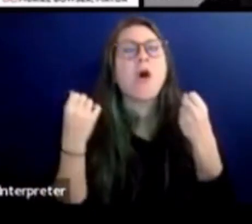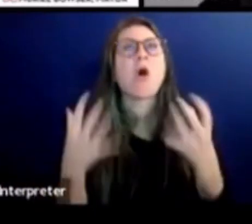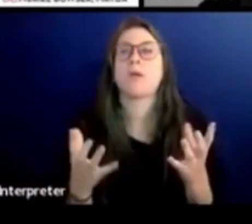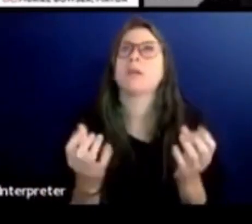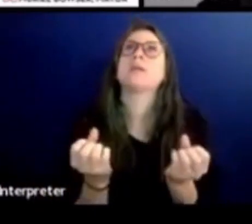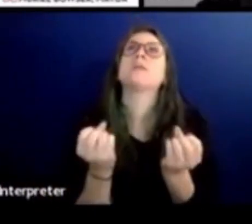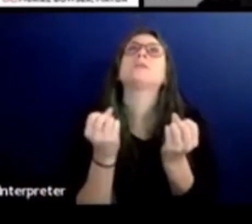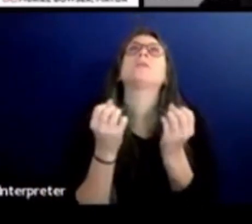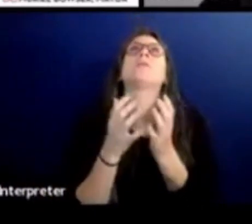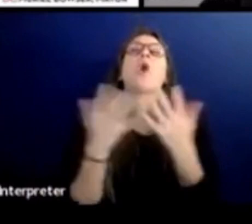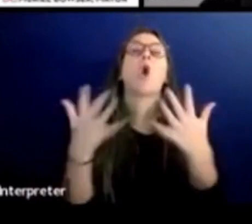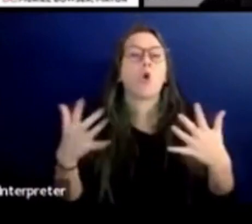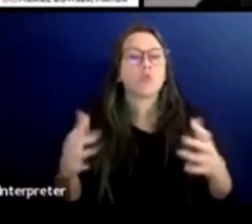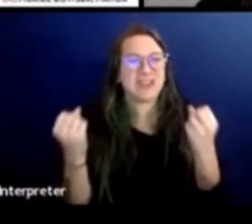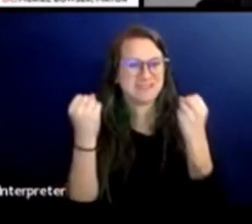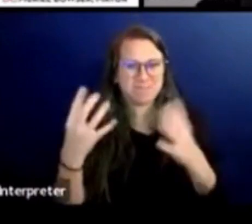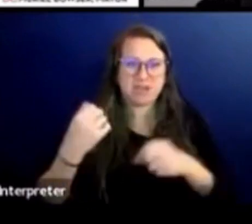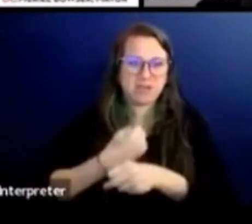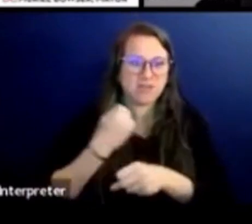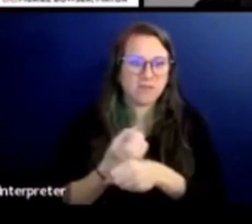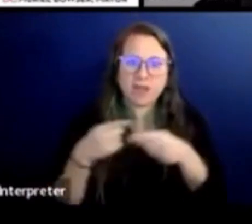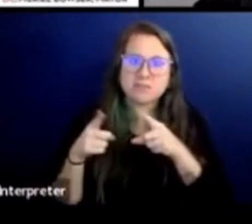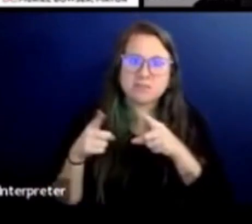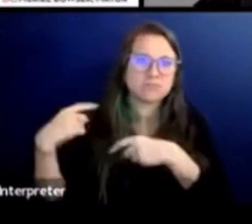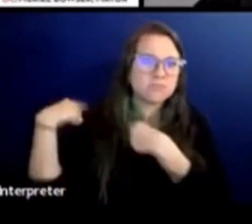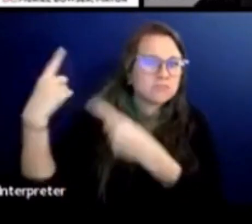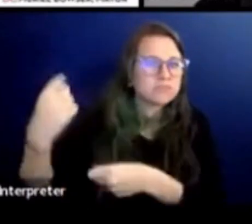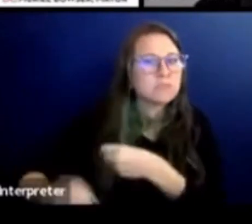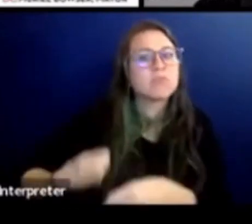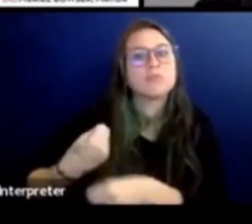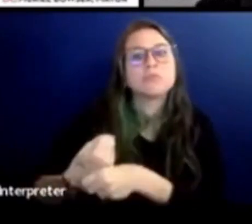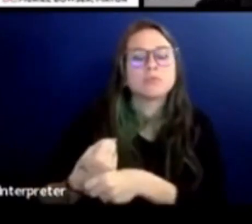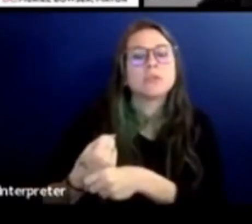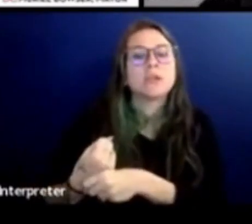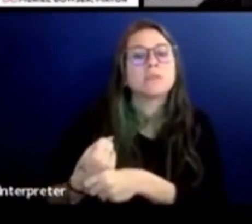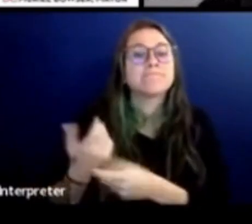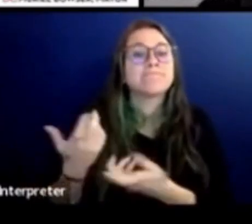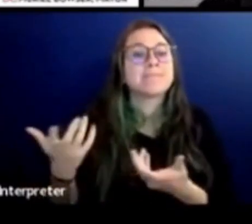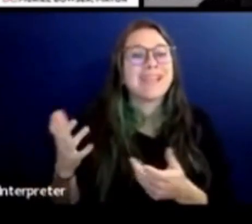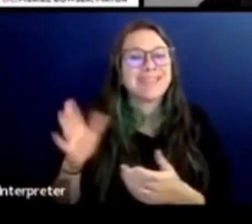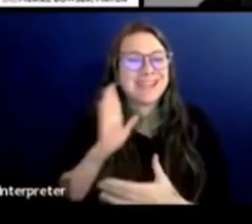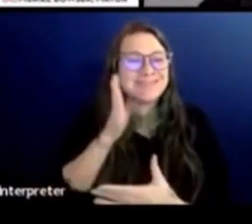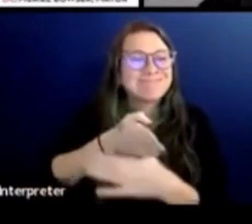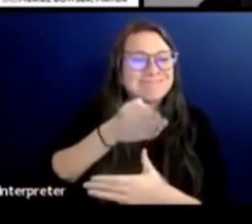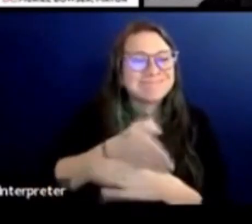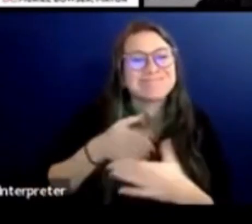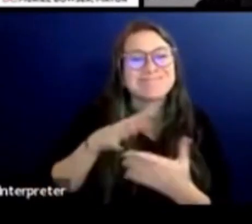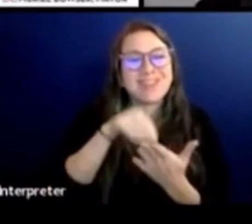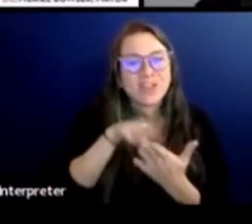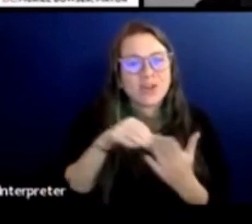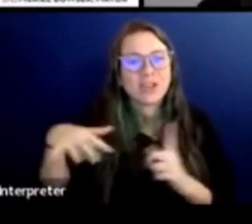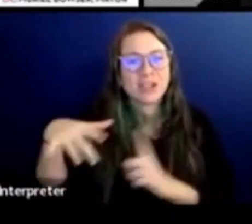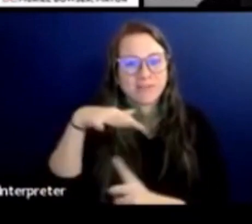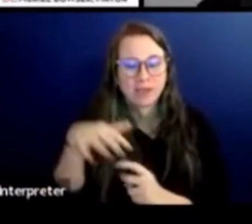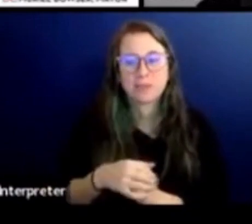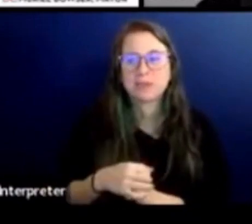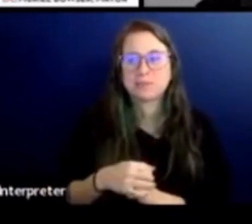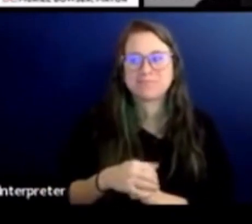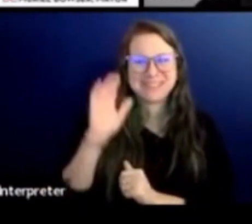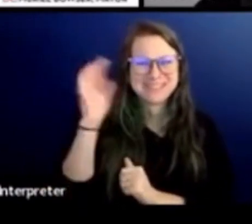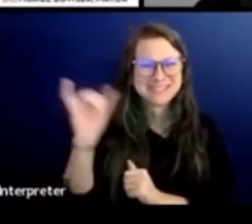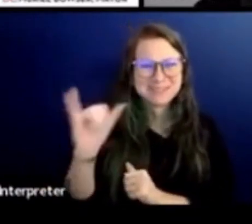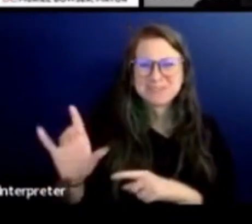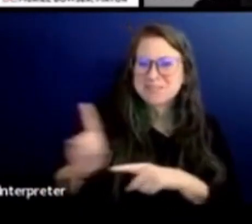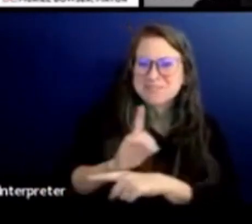which disturb the learning environment. However, despite their behavior, the students do not seem to receive proper consequences and help,